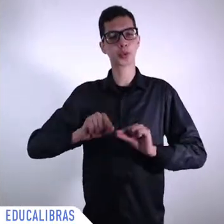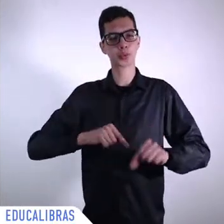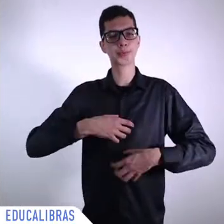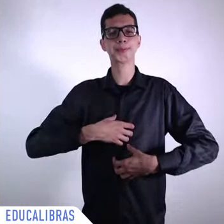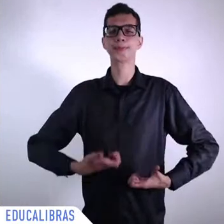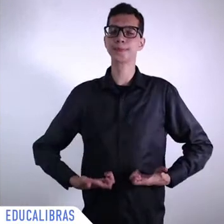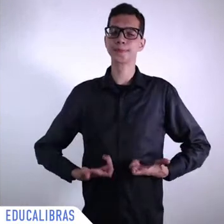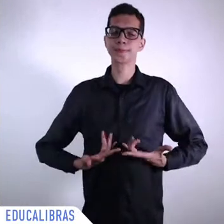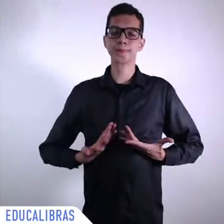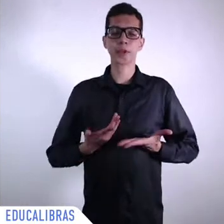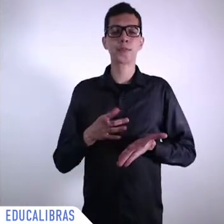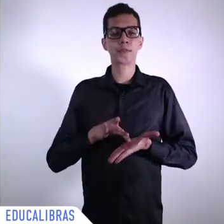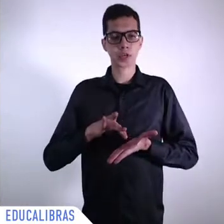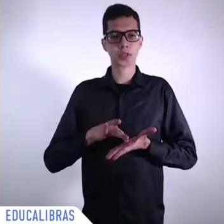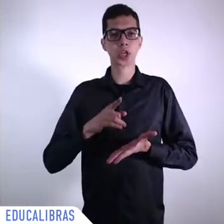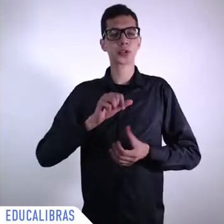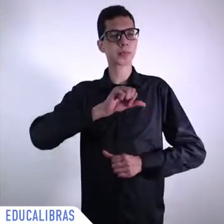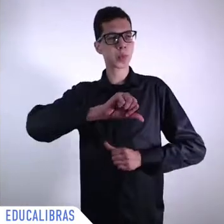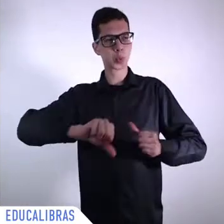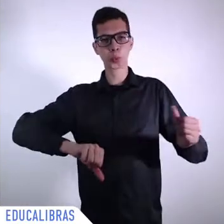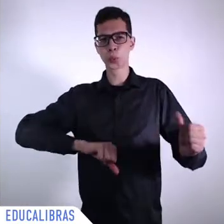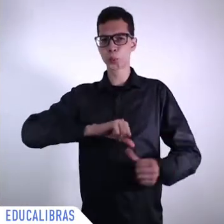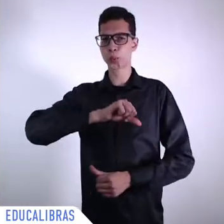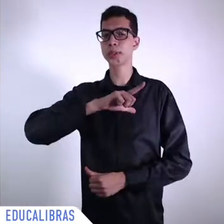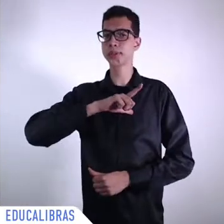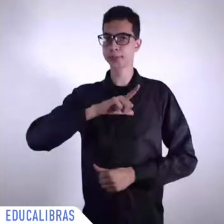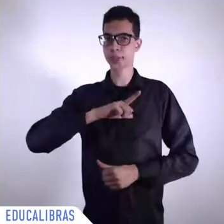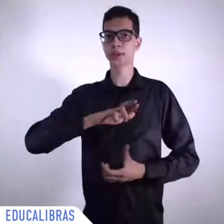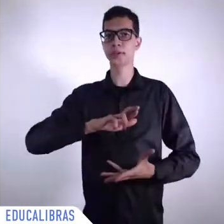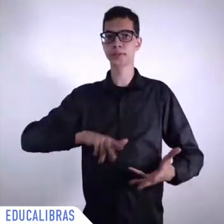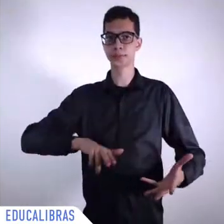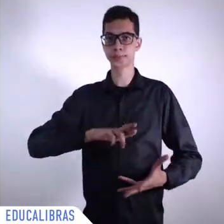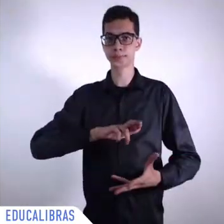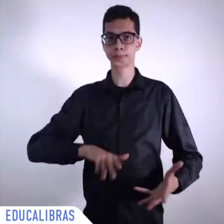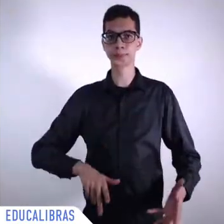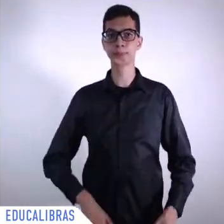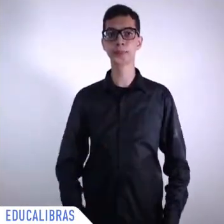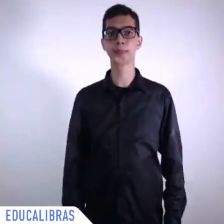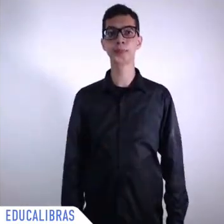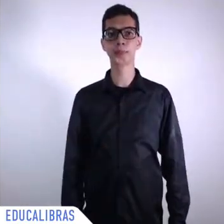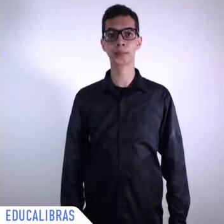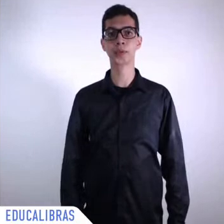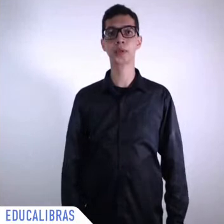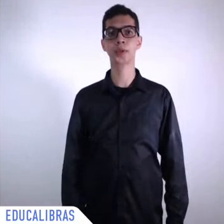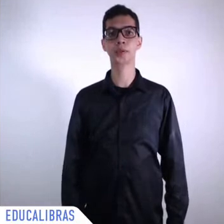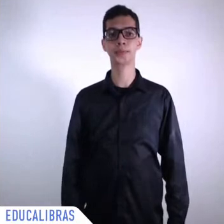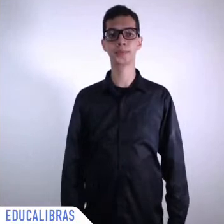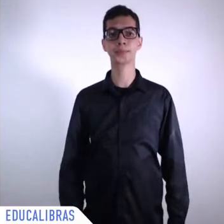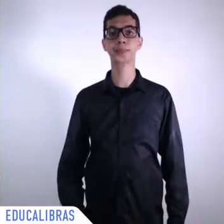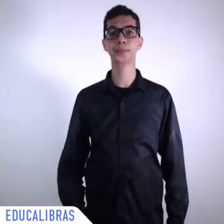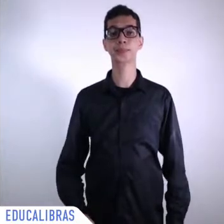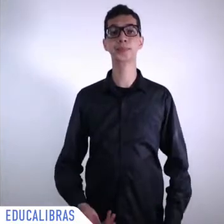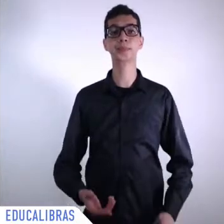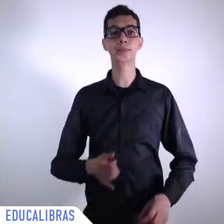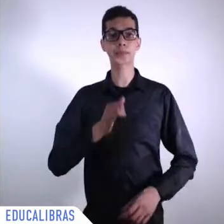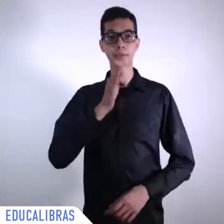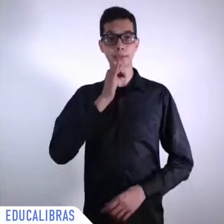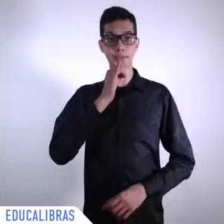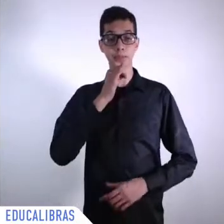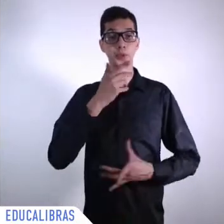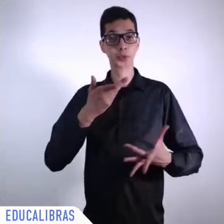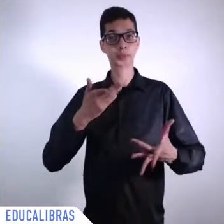Alberto Fernandez in Chile the fantastic election of the candidate of Lucho Arce in